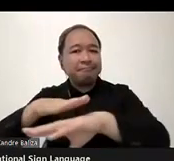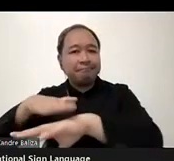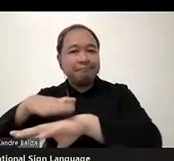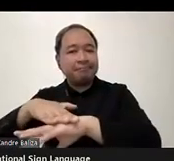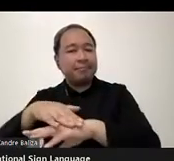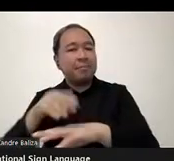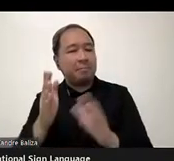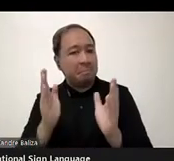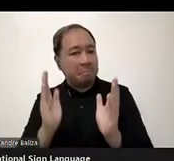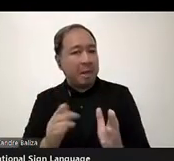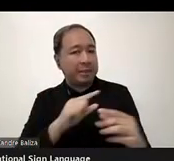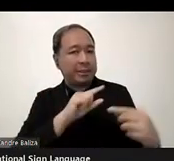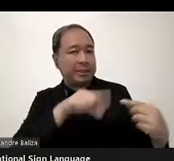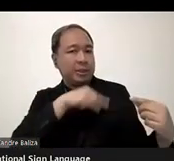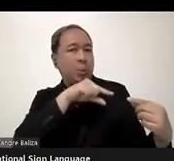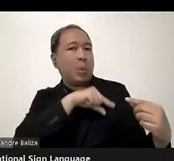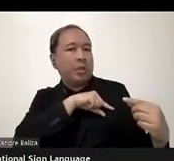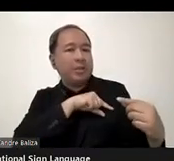access.